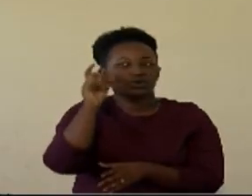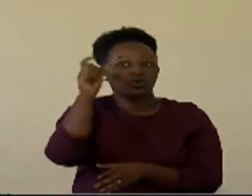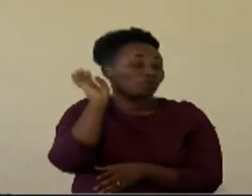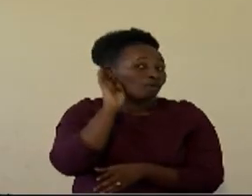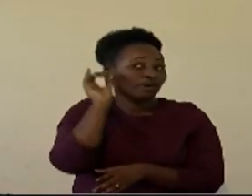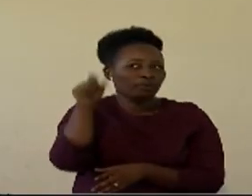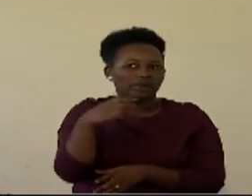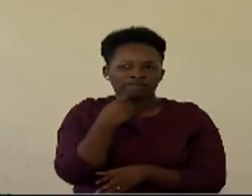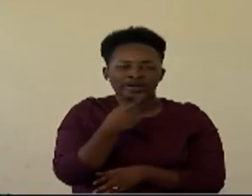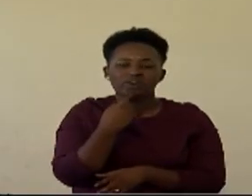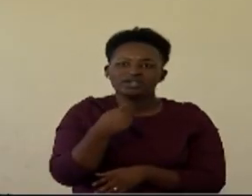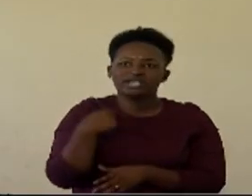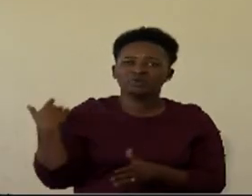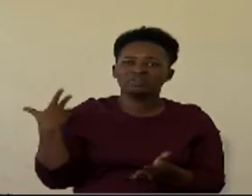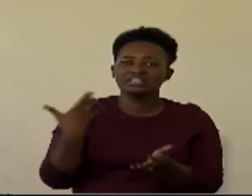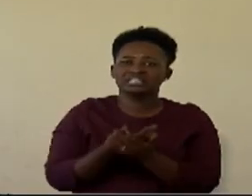years.